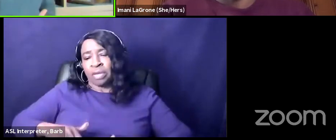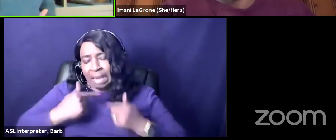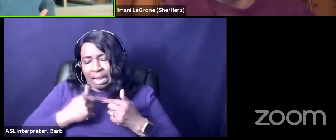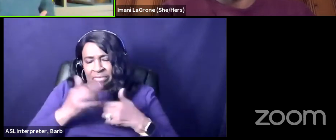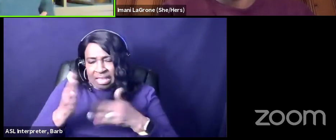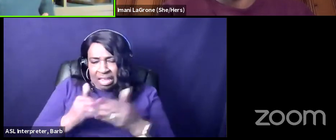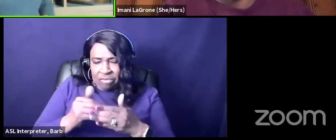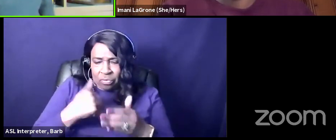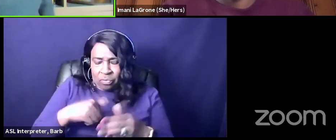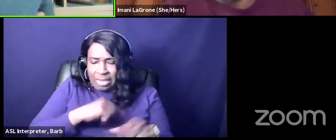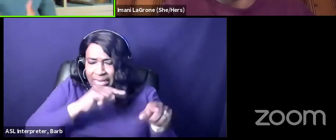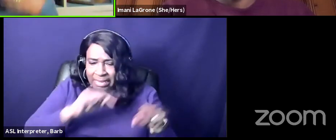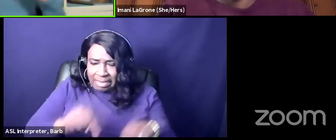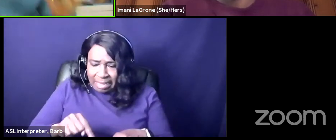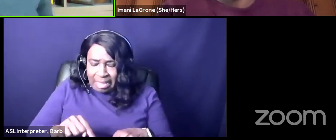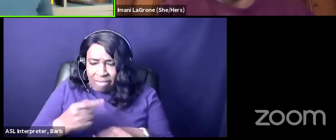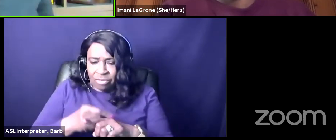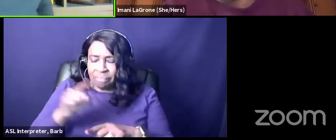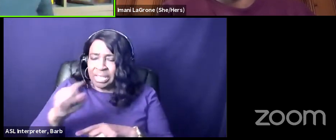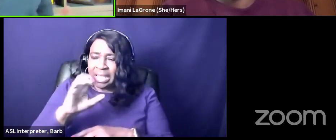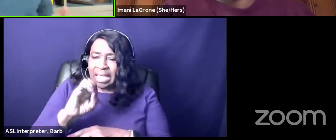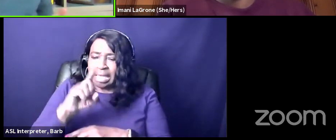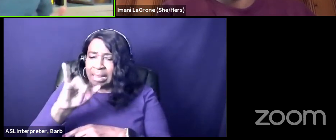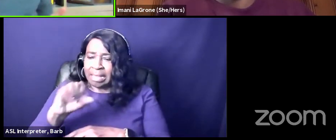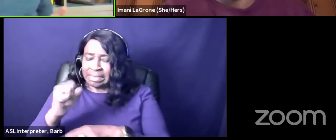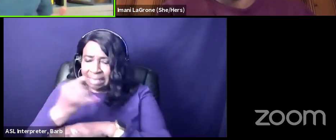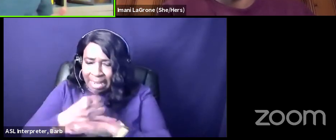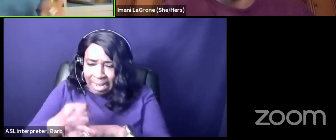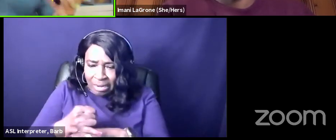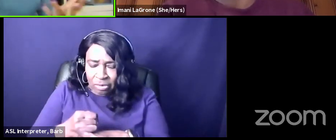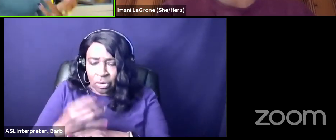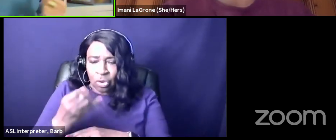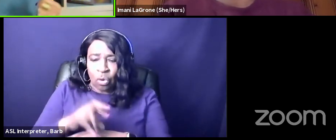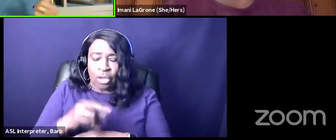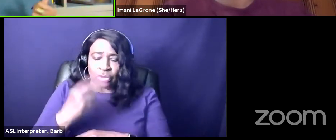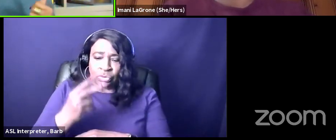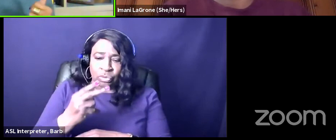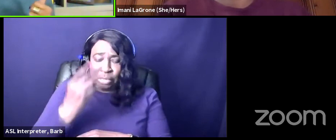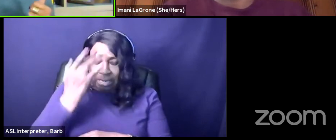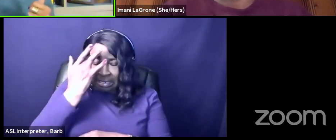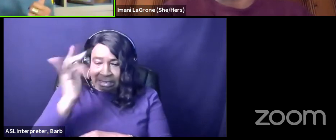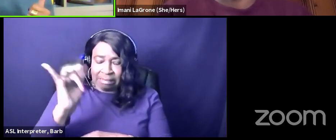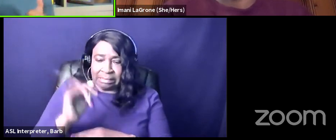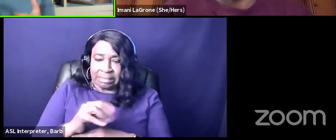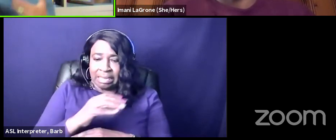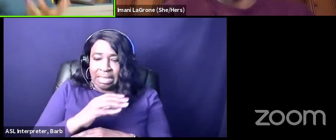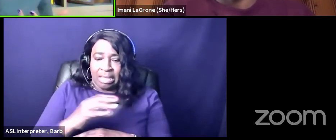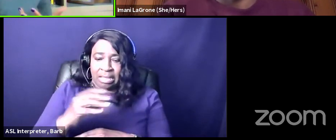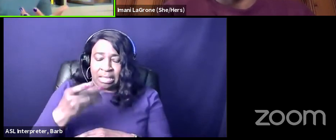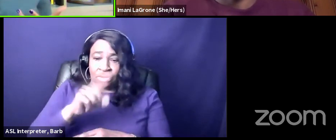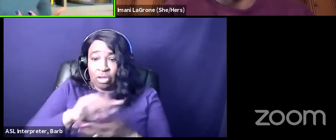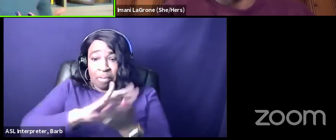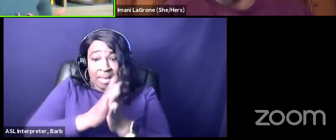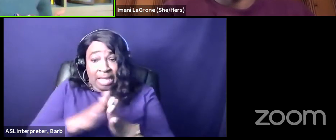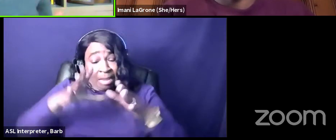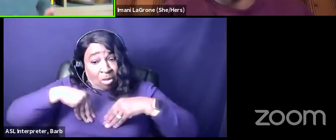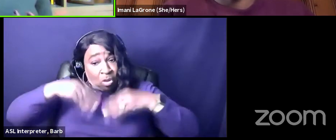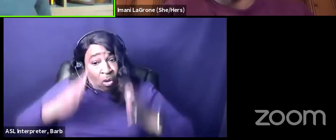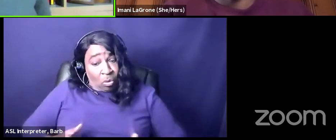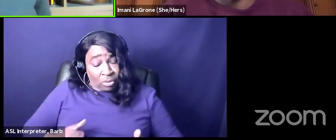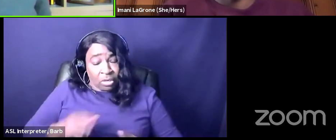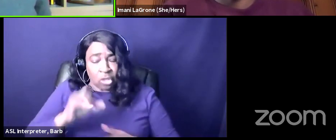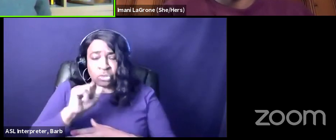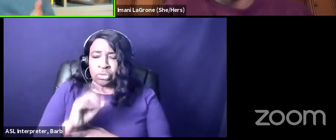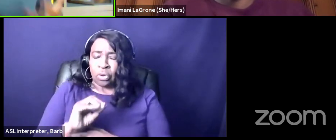here whether it's through ellis island or with you know two nickels in your pocket and you can sort of become an entrepreneur but for black americans